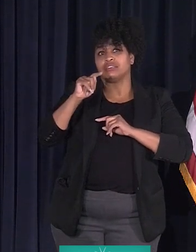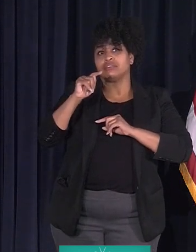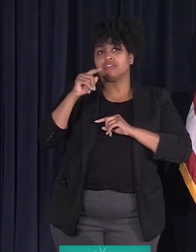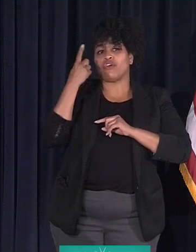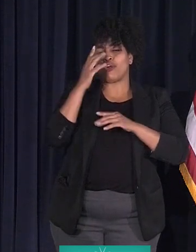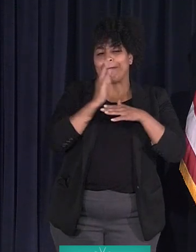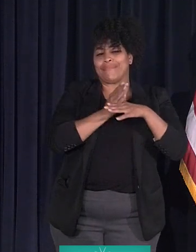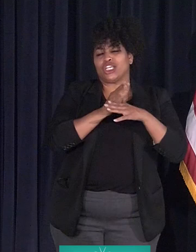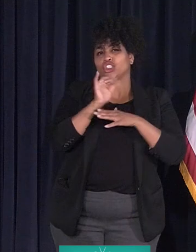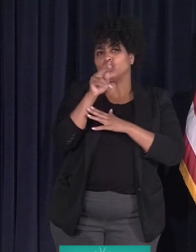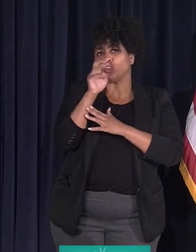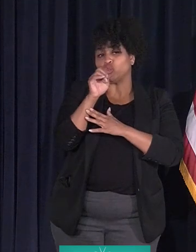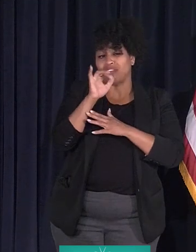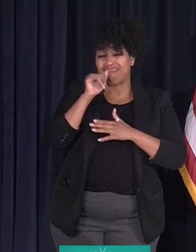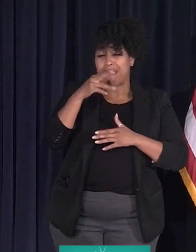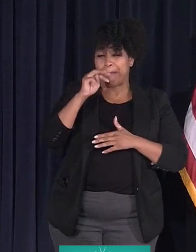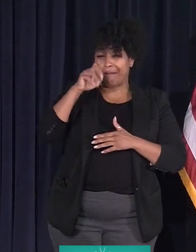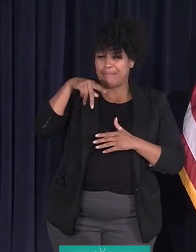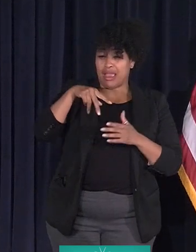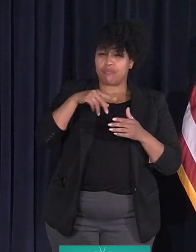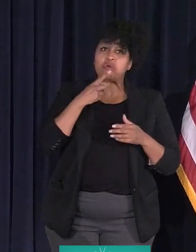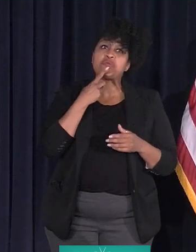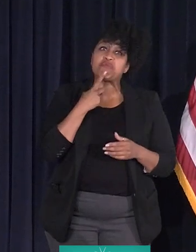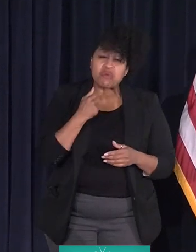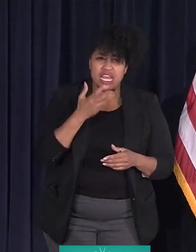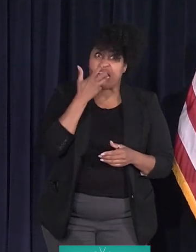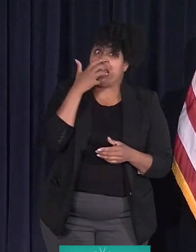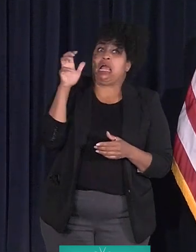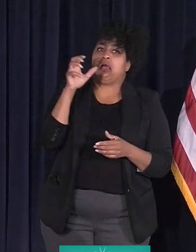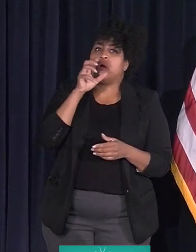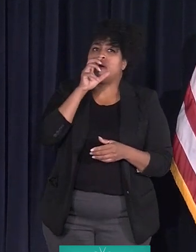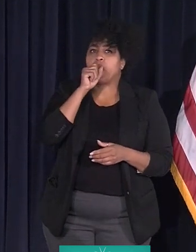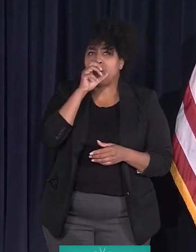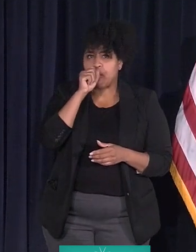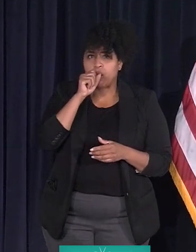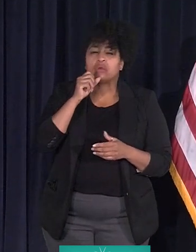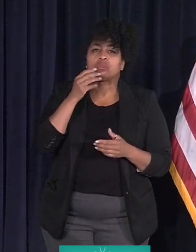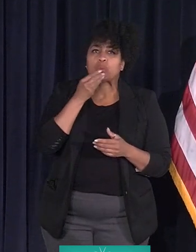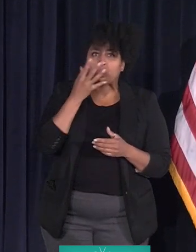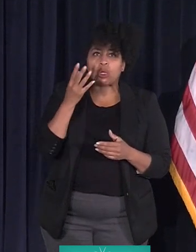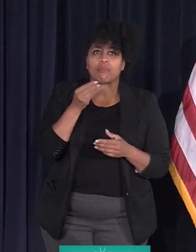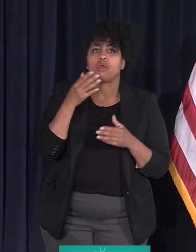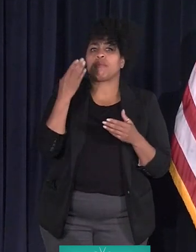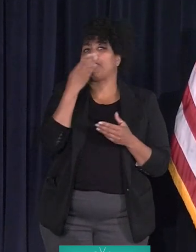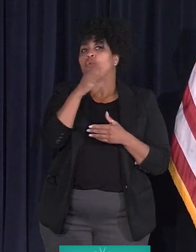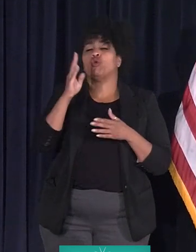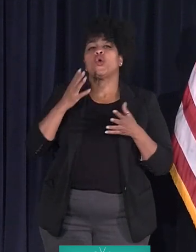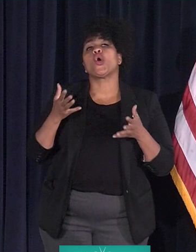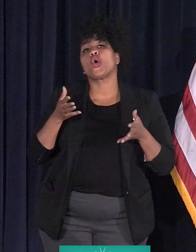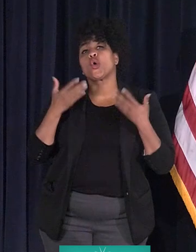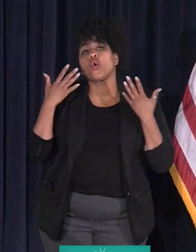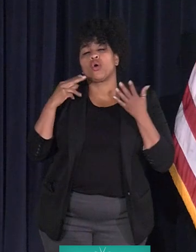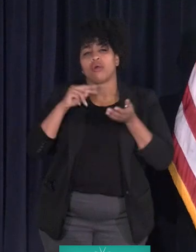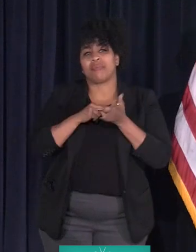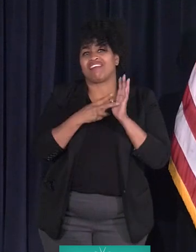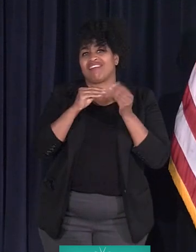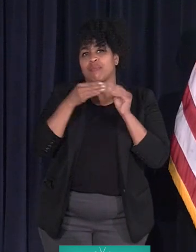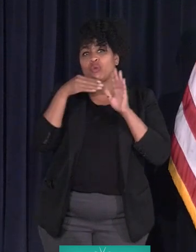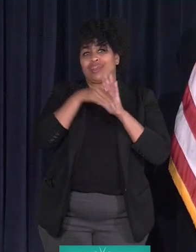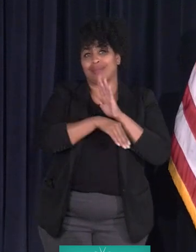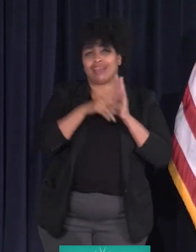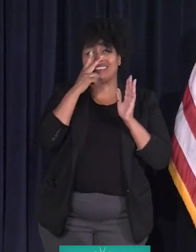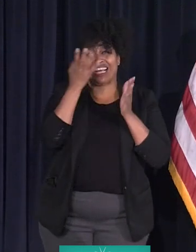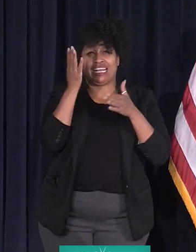And the way this map works is hot is red is hottest, then orange. Blue is the coolest. It means it's going down. And you can see